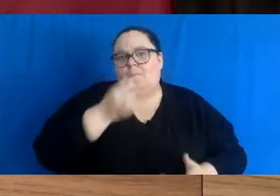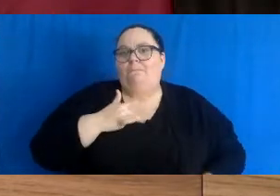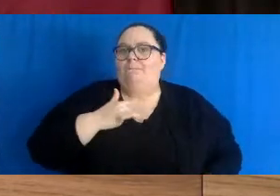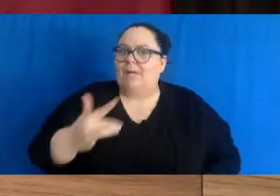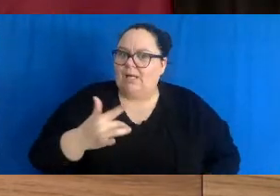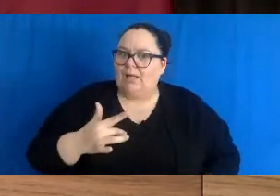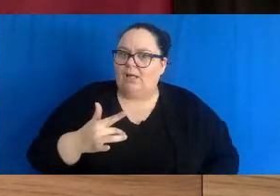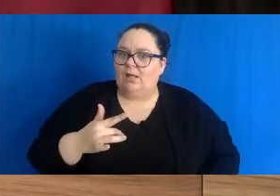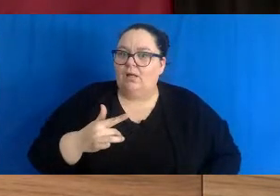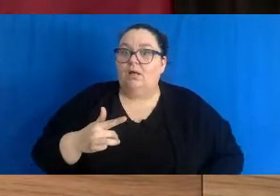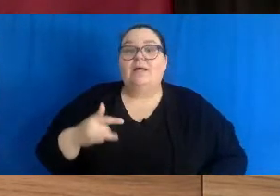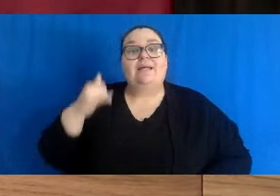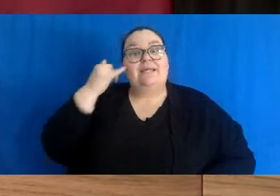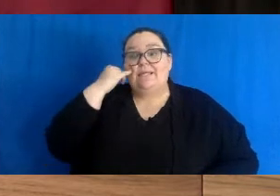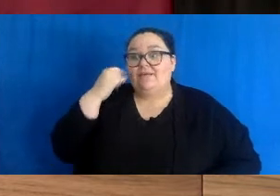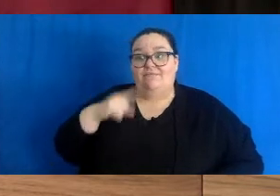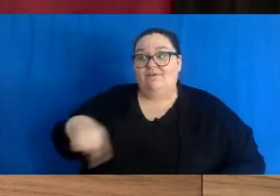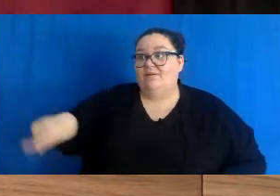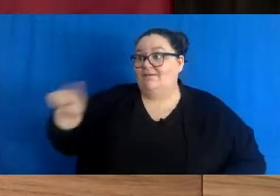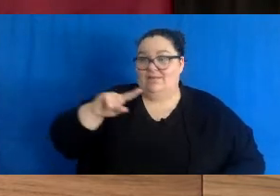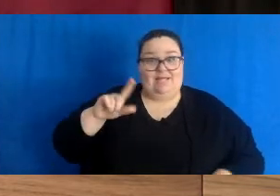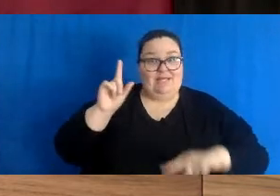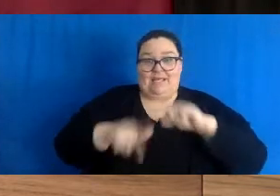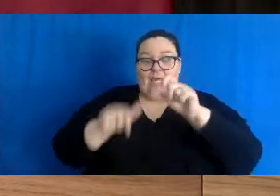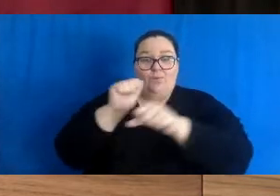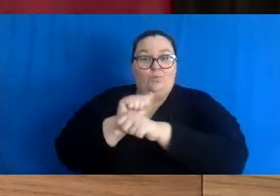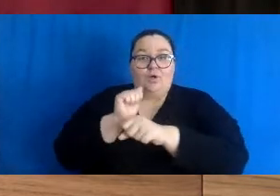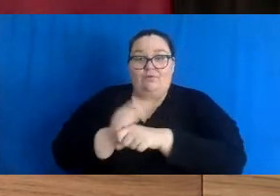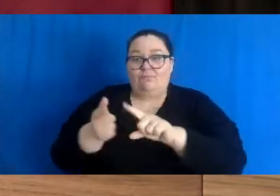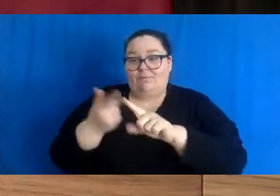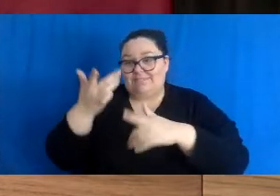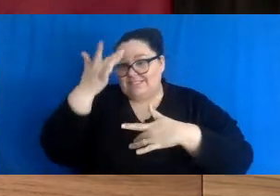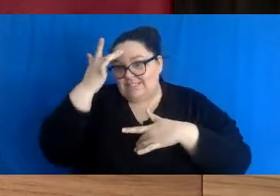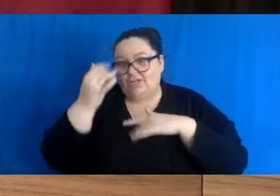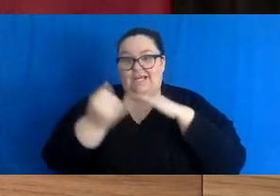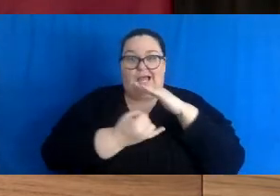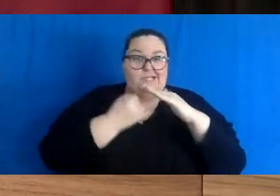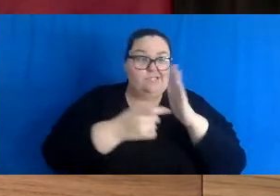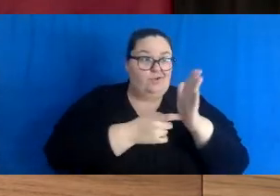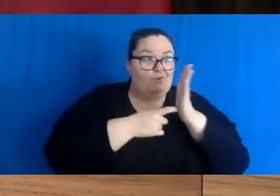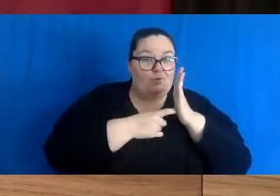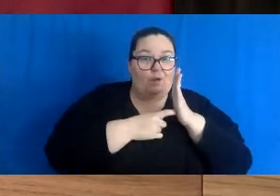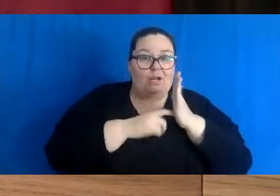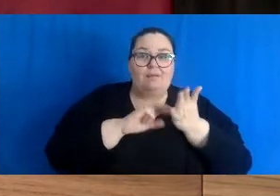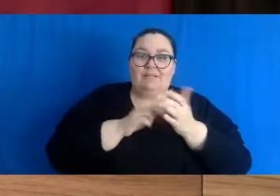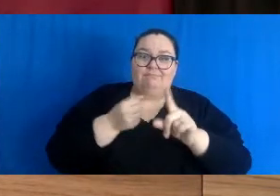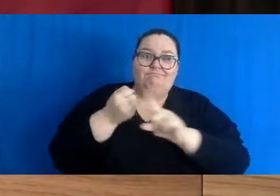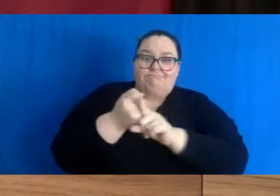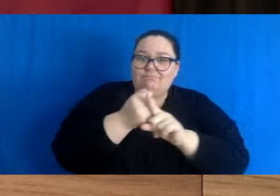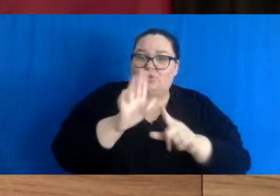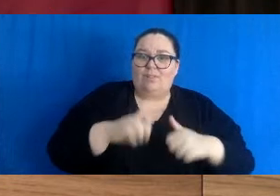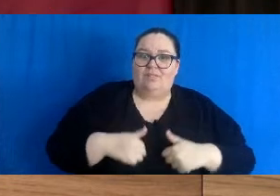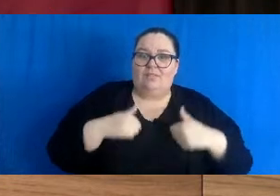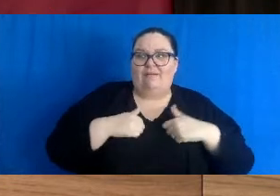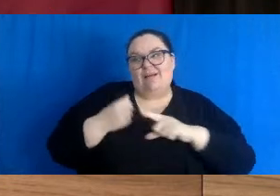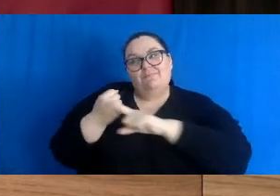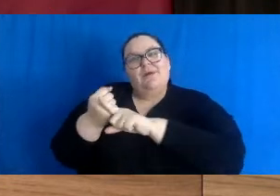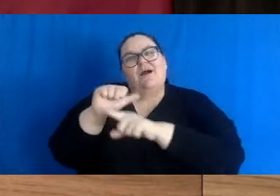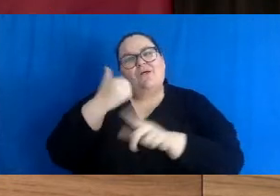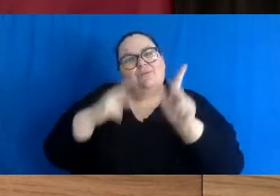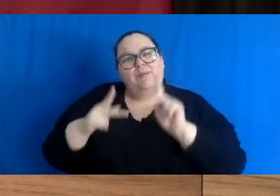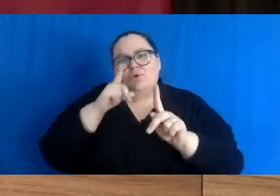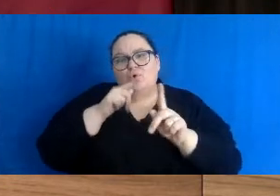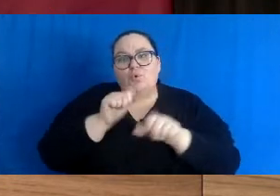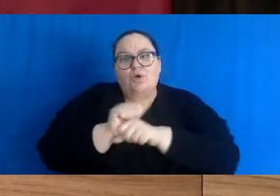thousands of others who are unable to work due to illness or required isolation, as well as their co-workers and the general public who depend on their